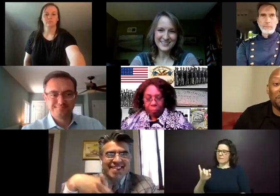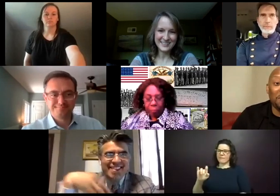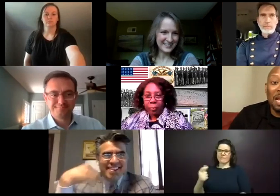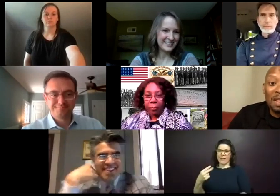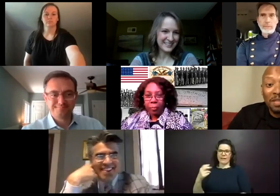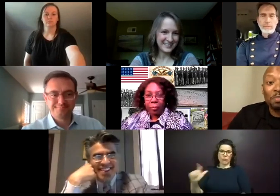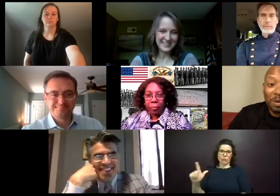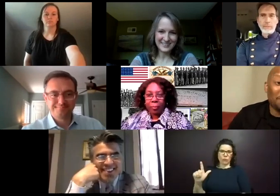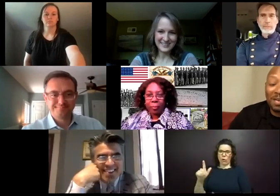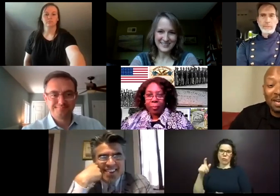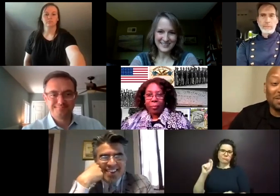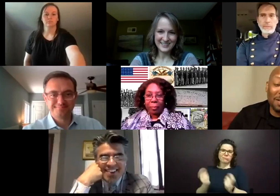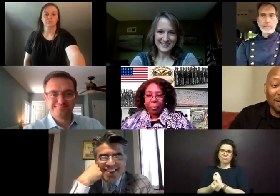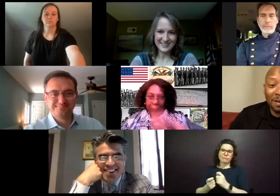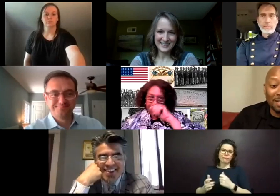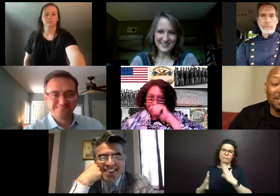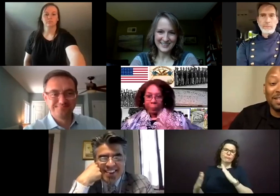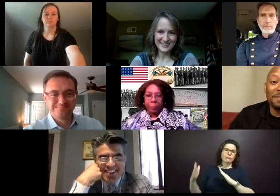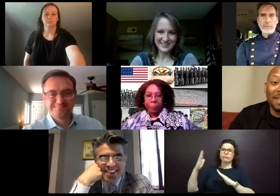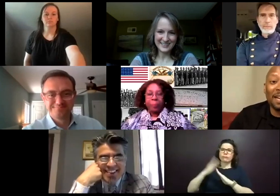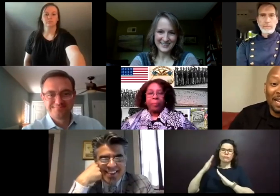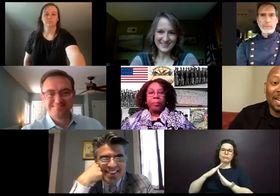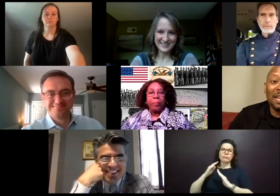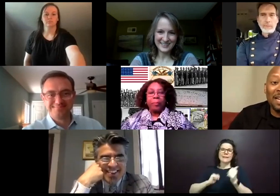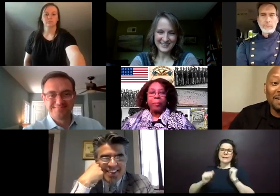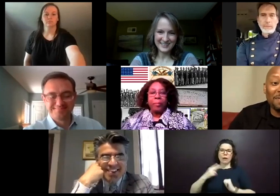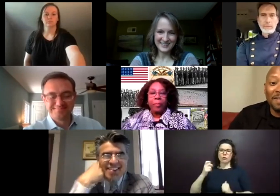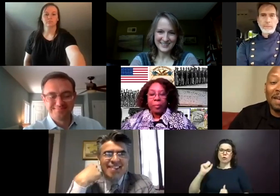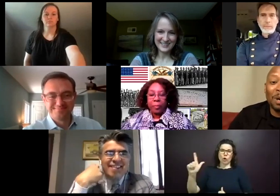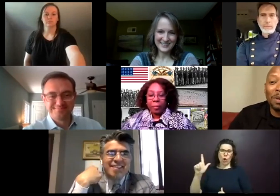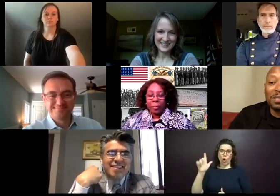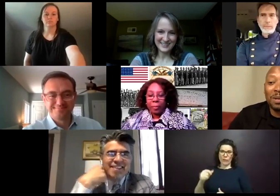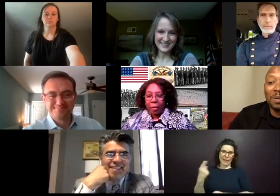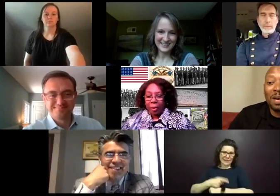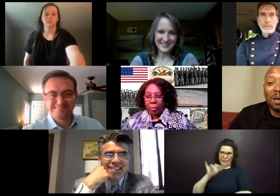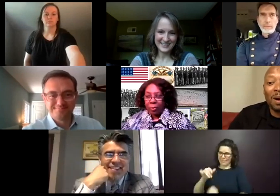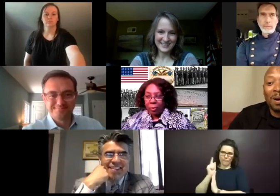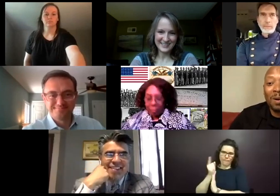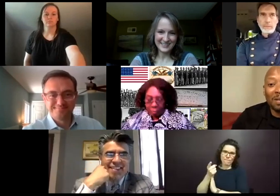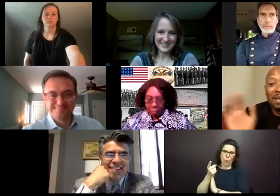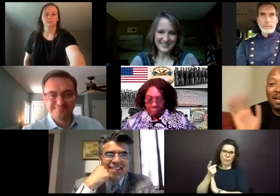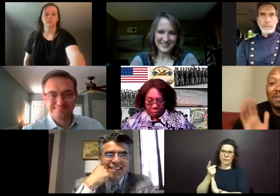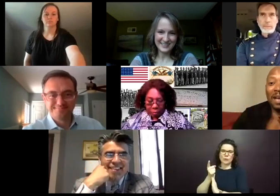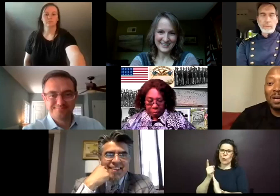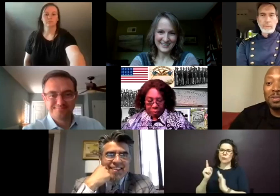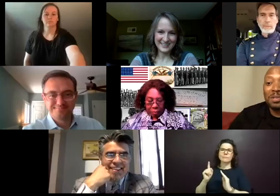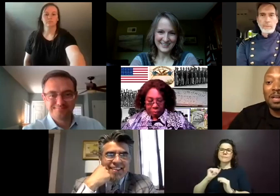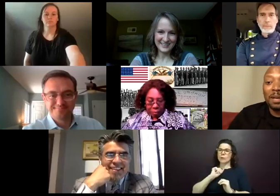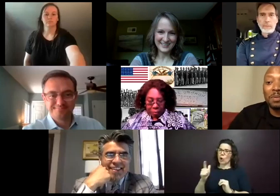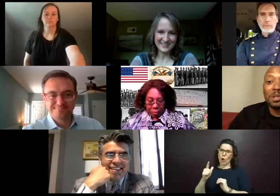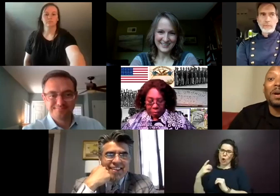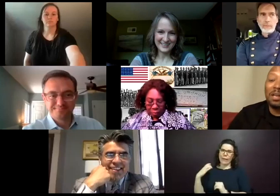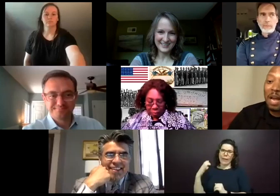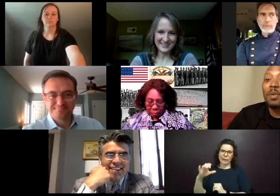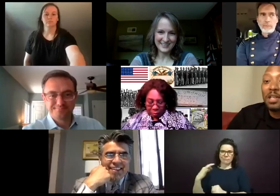it into the premier concert hall in the city for that day and for that moment. So all of that goes to them,